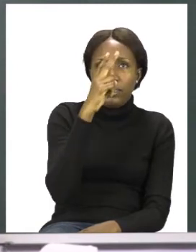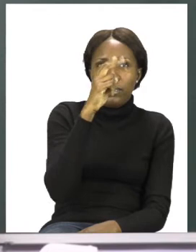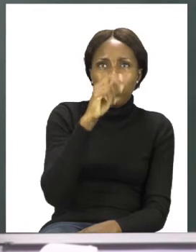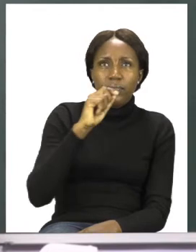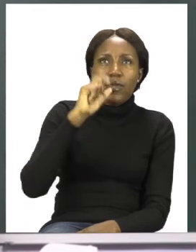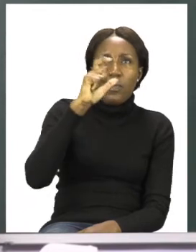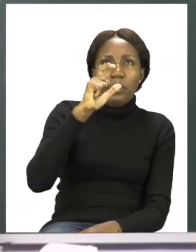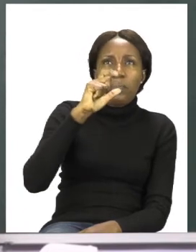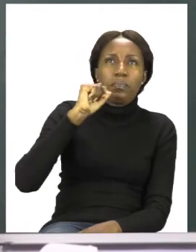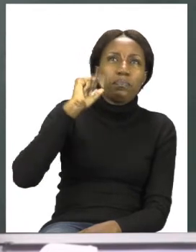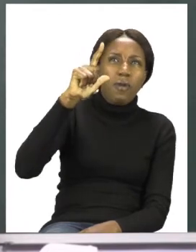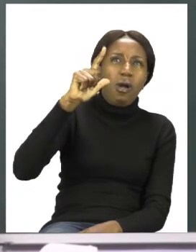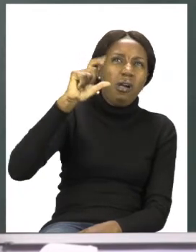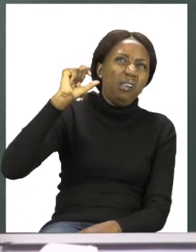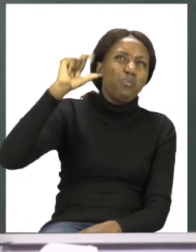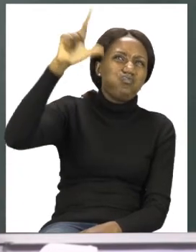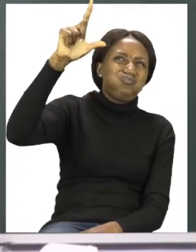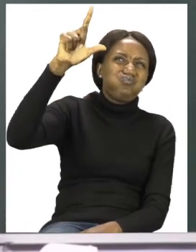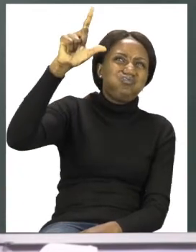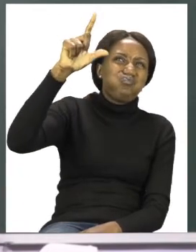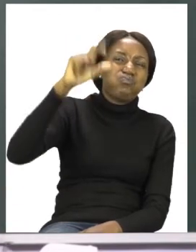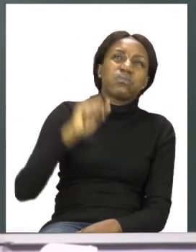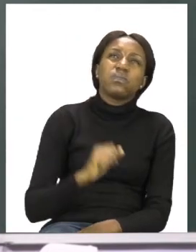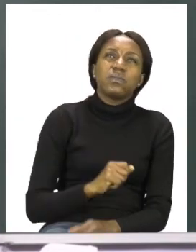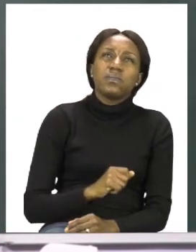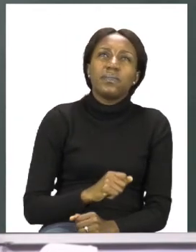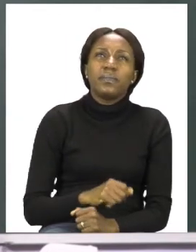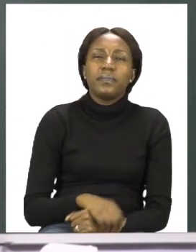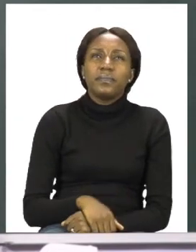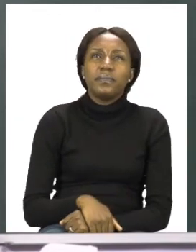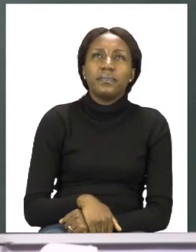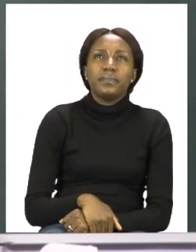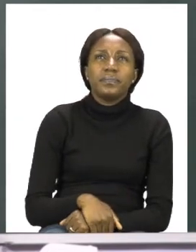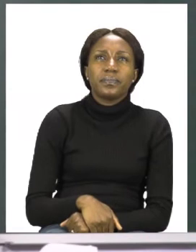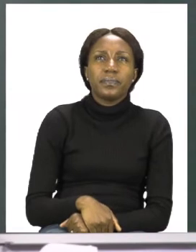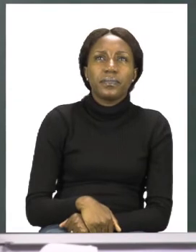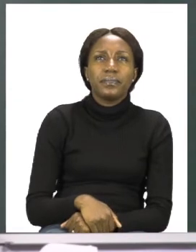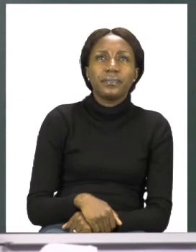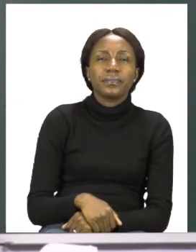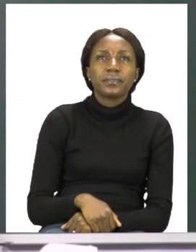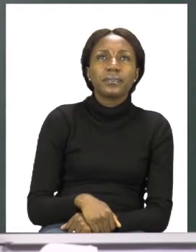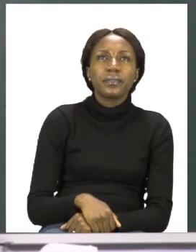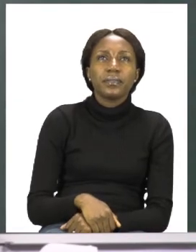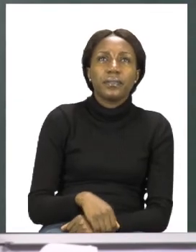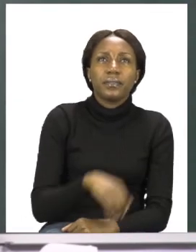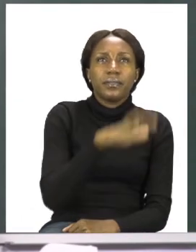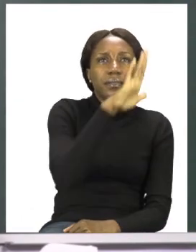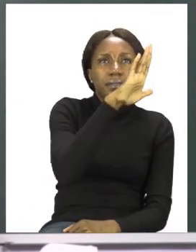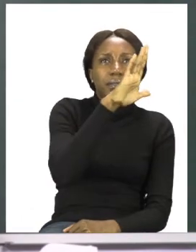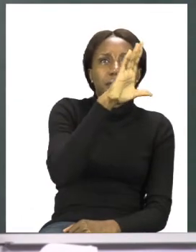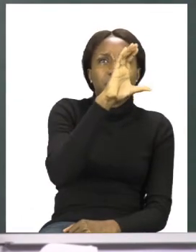bigger the coin, just like in your book, and the more value it has. A 50 cent